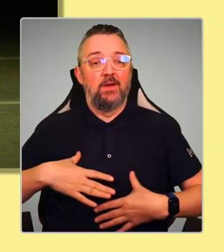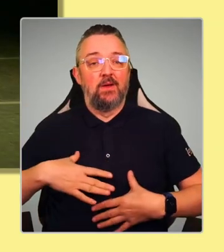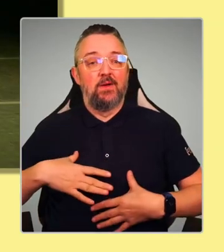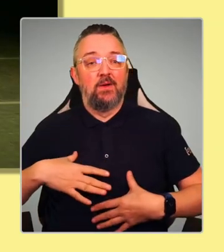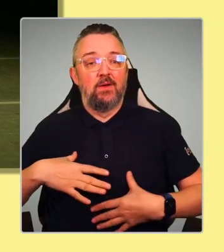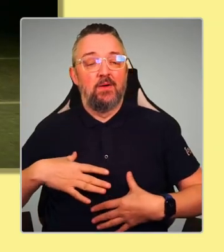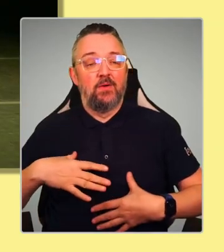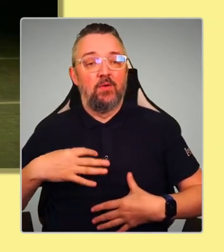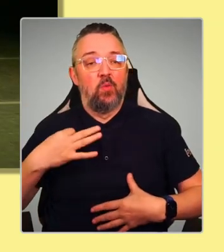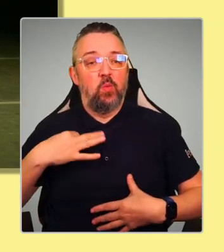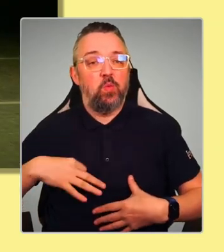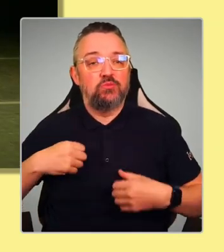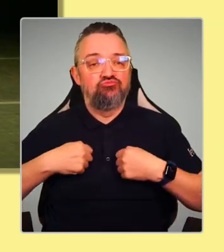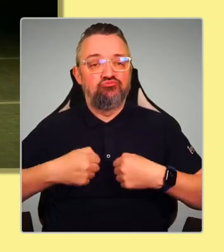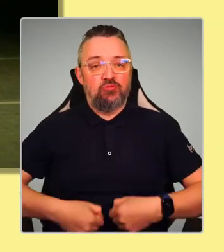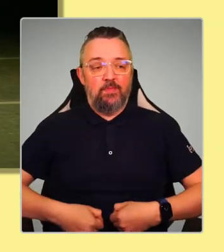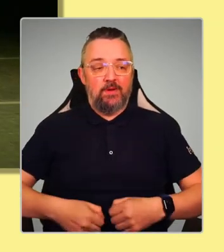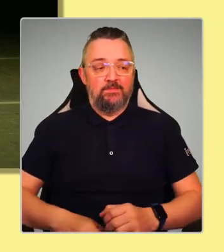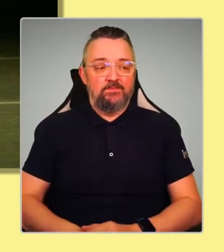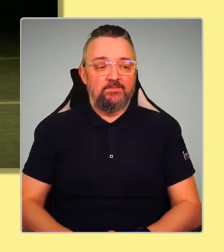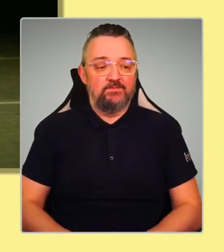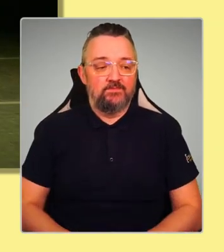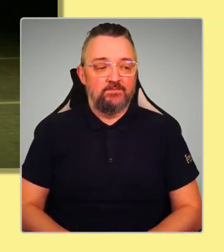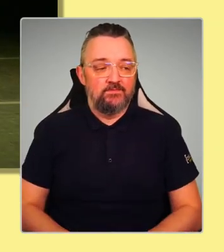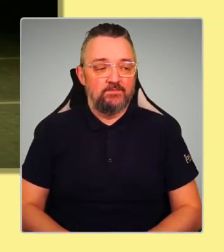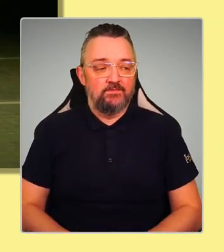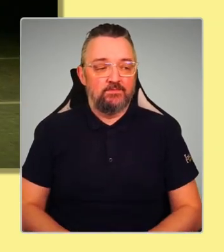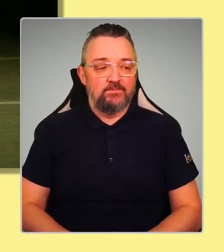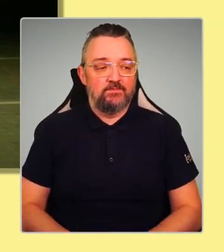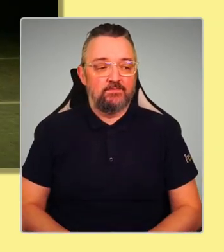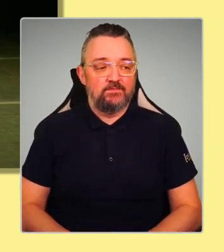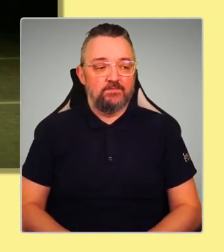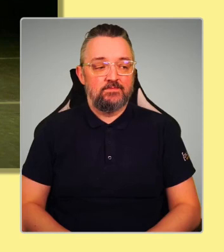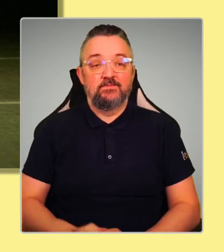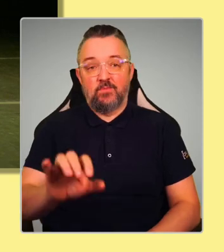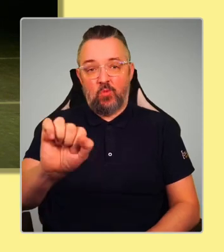Up to you. Just hold on for the mic.